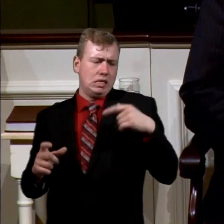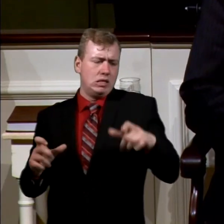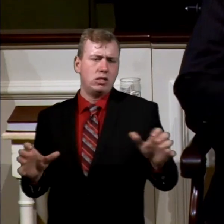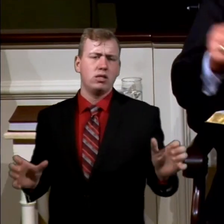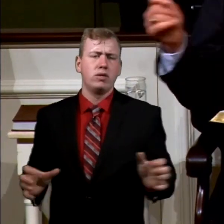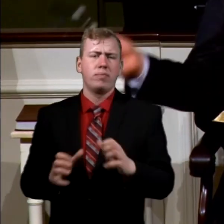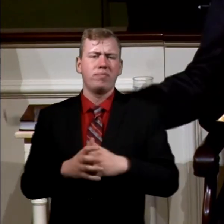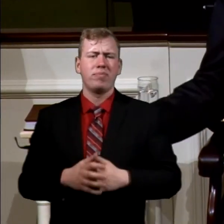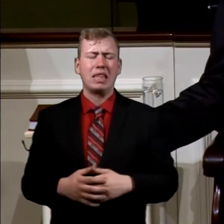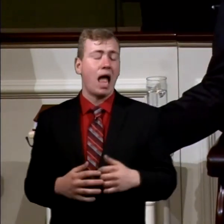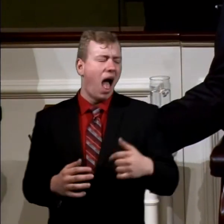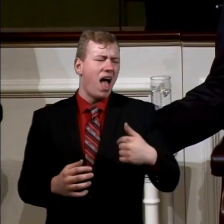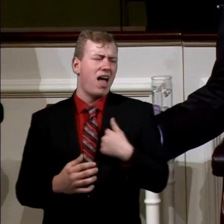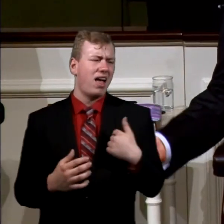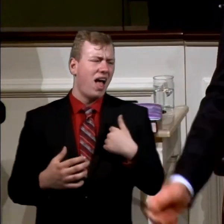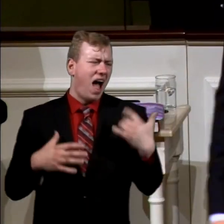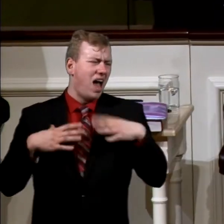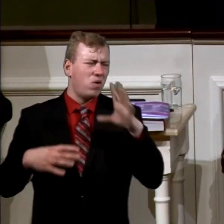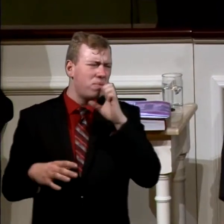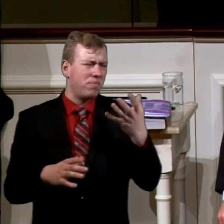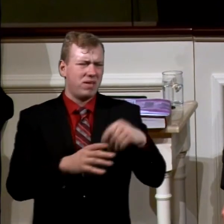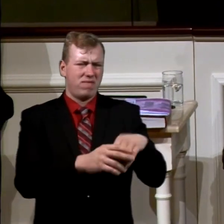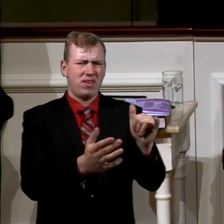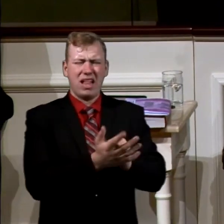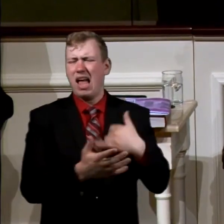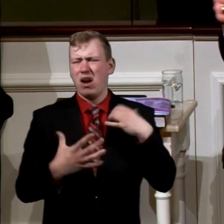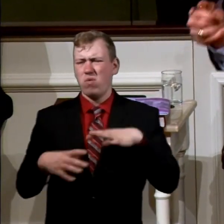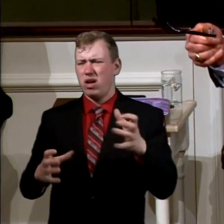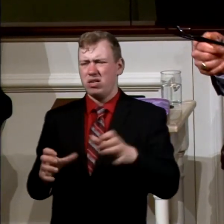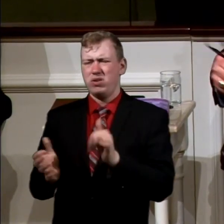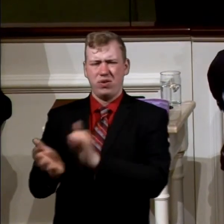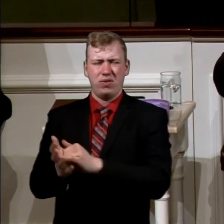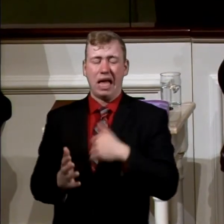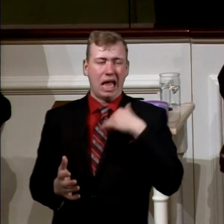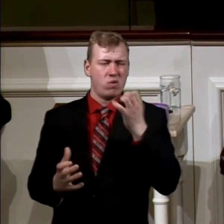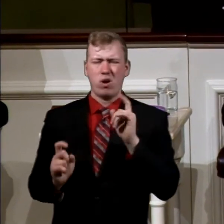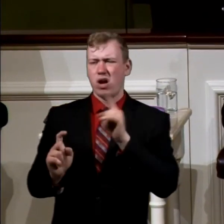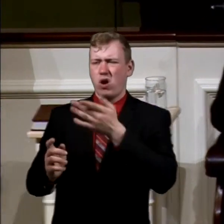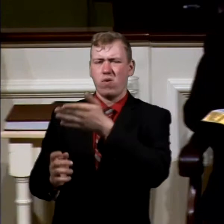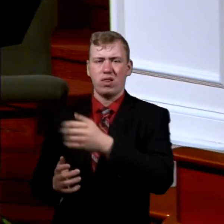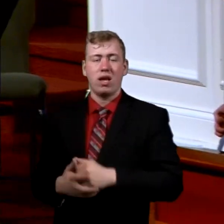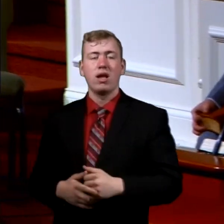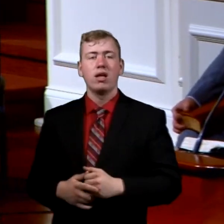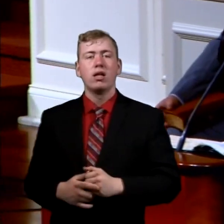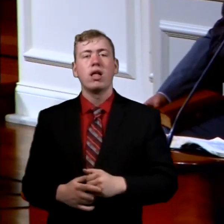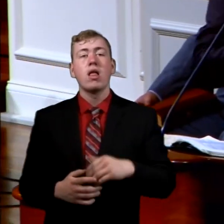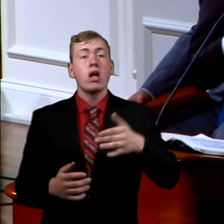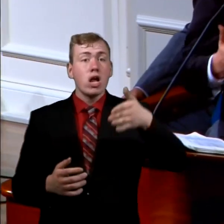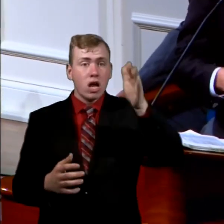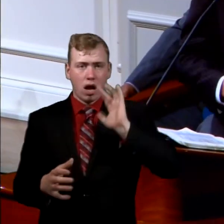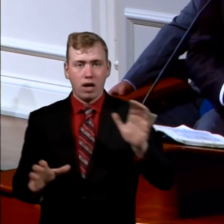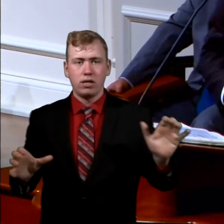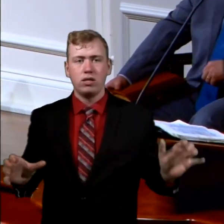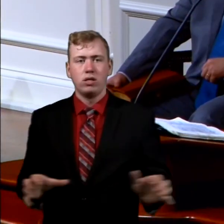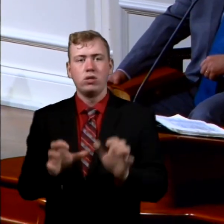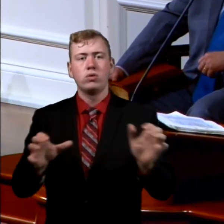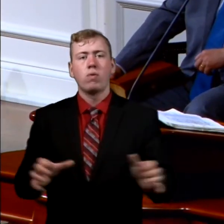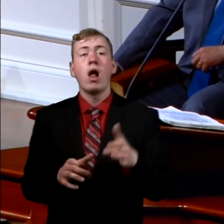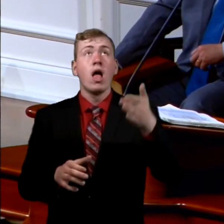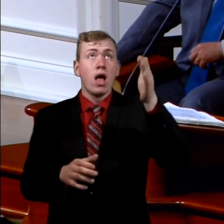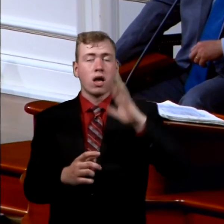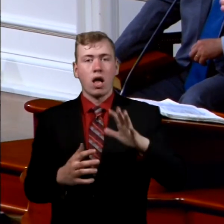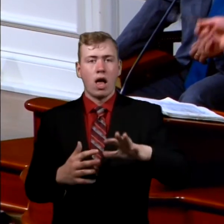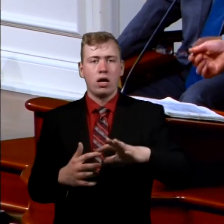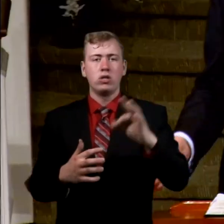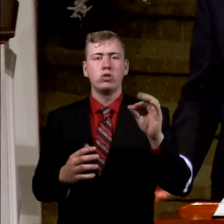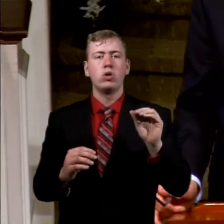Maybe it was, well, I don't want to be a part of this. I don't want to do this. I don't know if I should go there. Listen, friends, God is working, and God chose